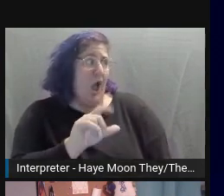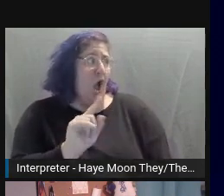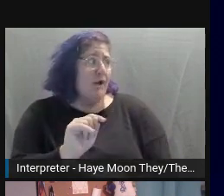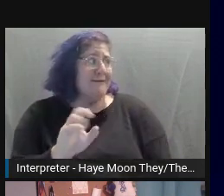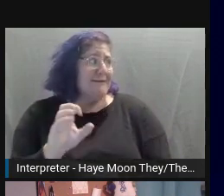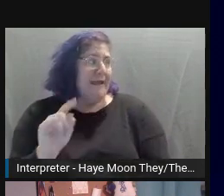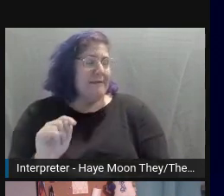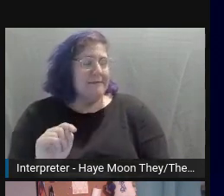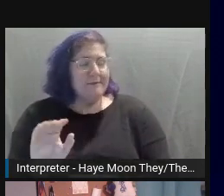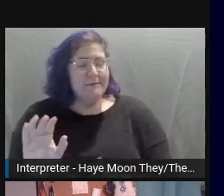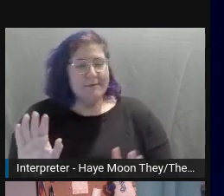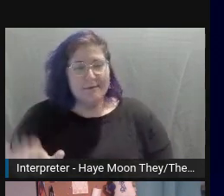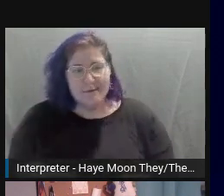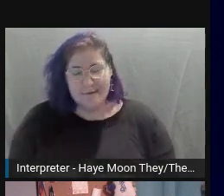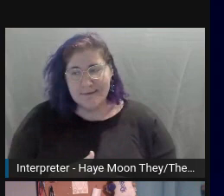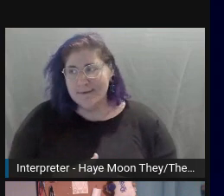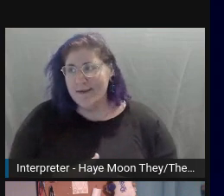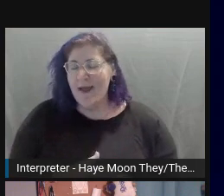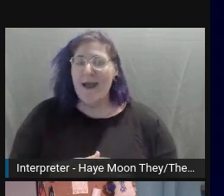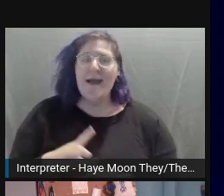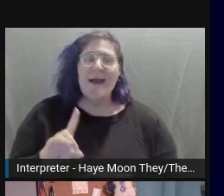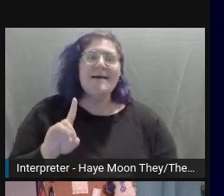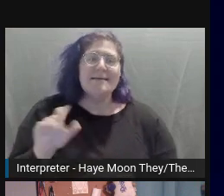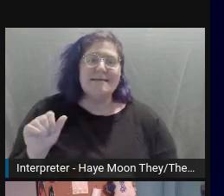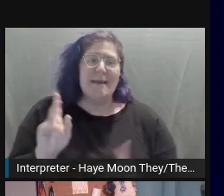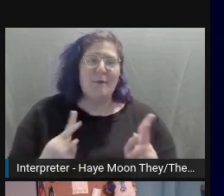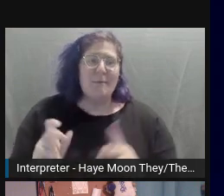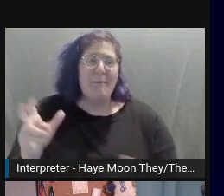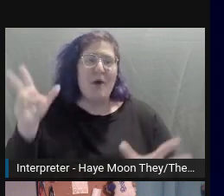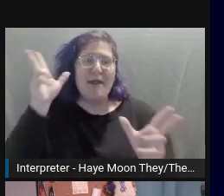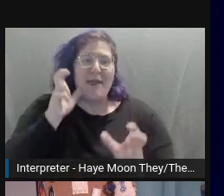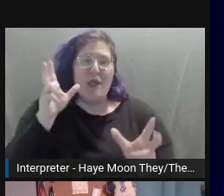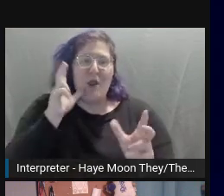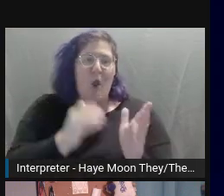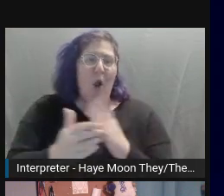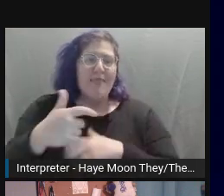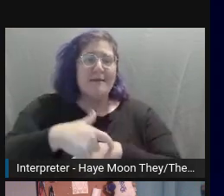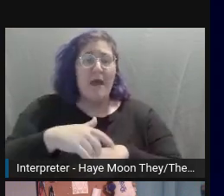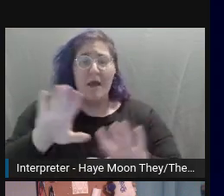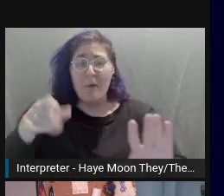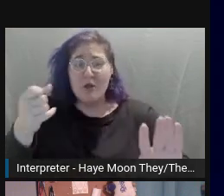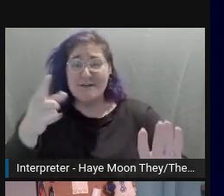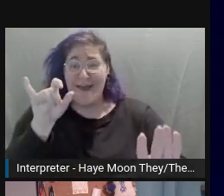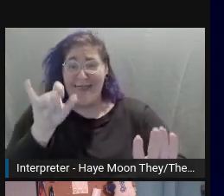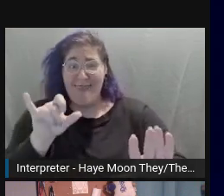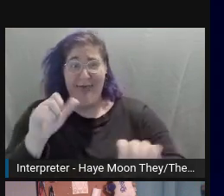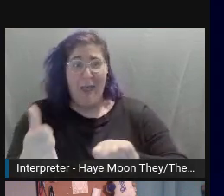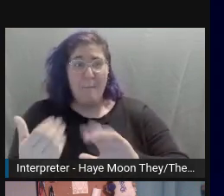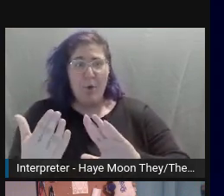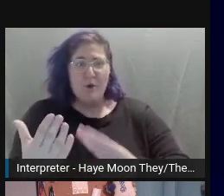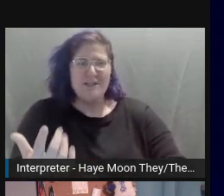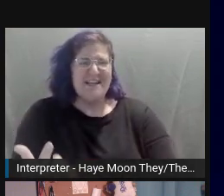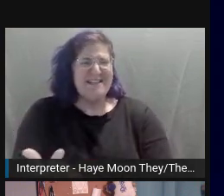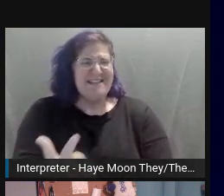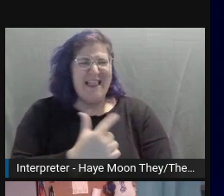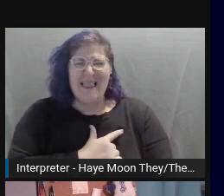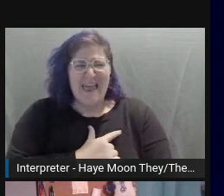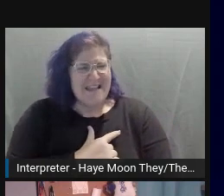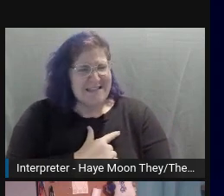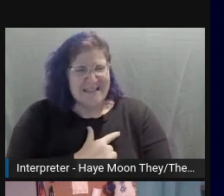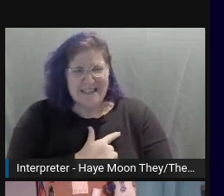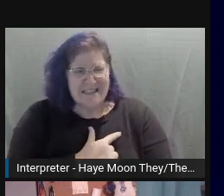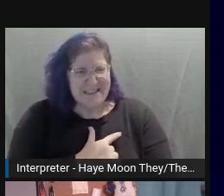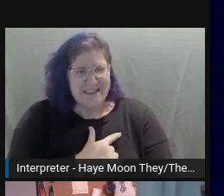and it's extremely lazy. One, as we've already stated, more than just those who are blind use screen reader users or screen readers.